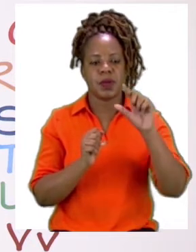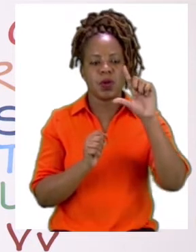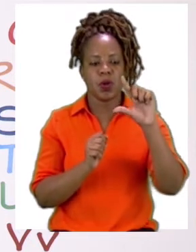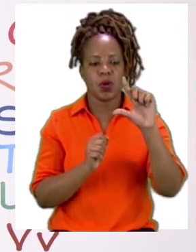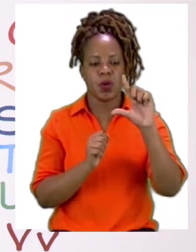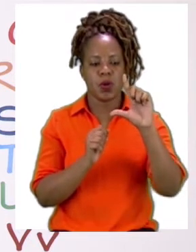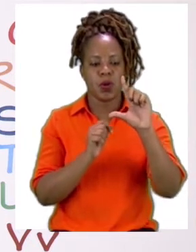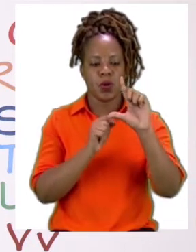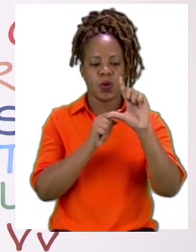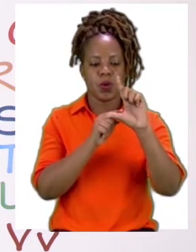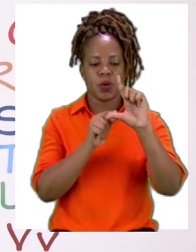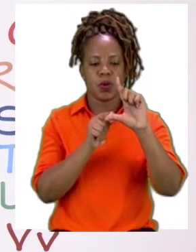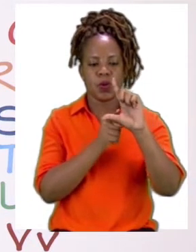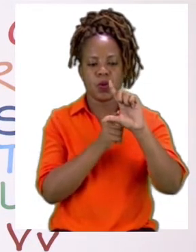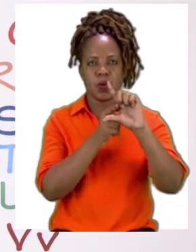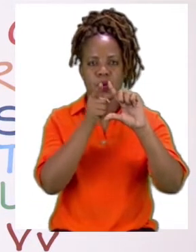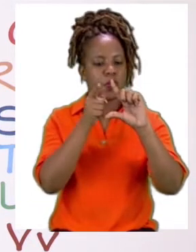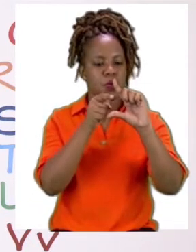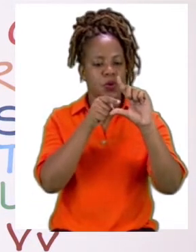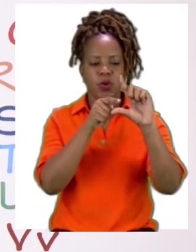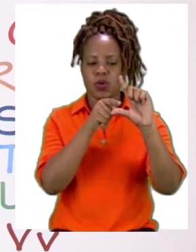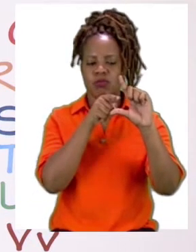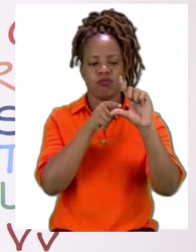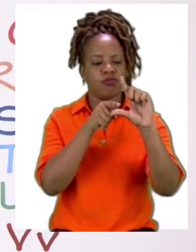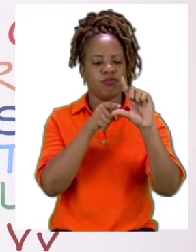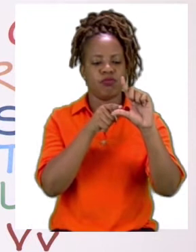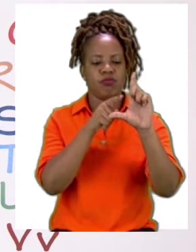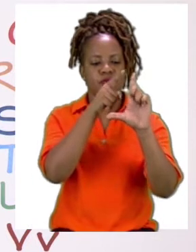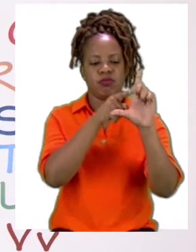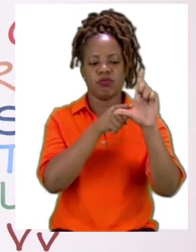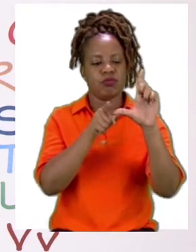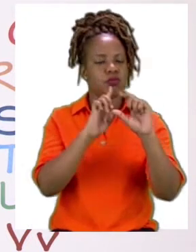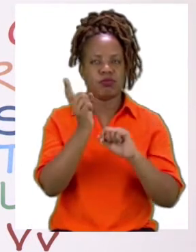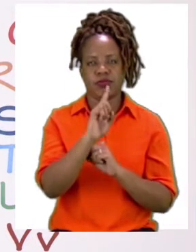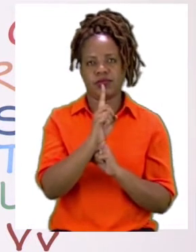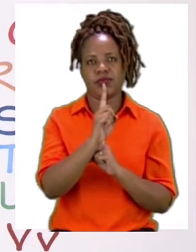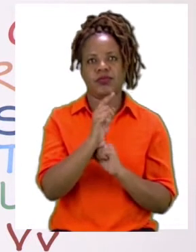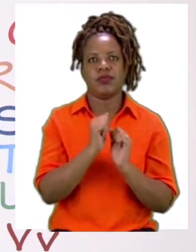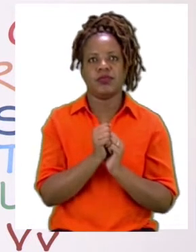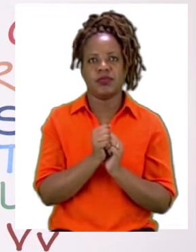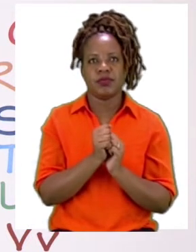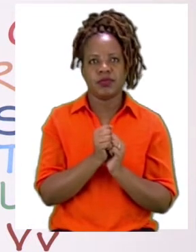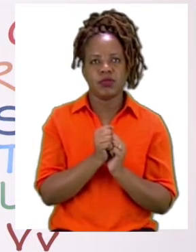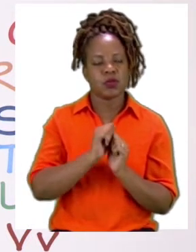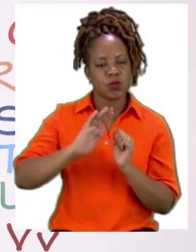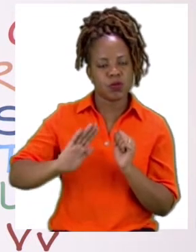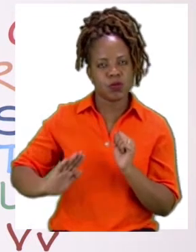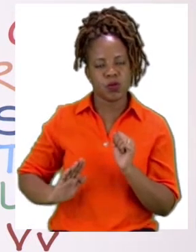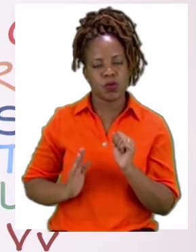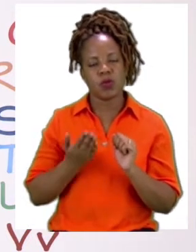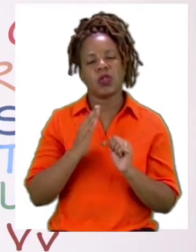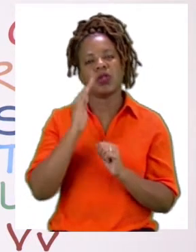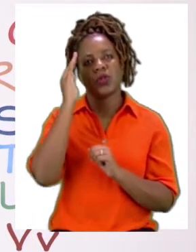part, on this side, then it is no longer a right angle. So we are not looking for any angles that just